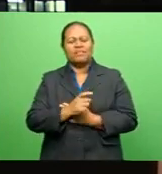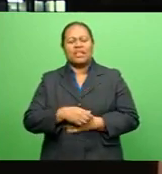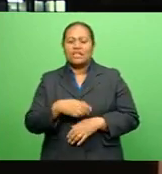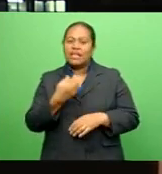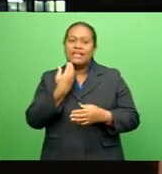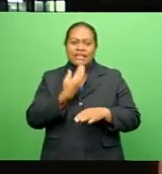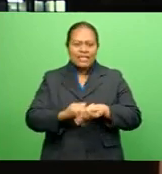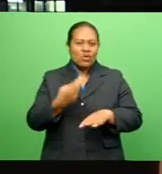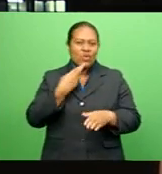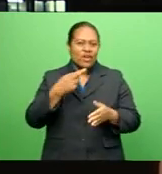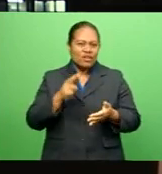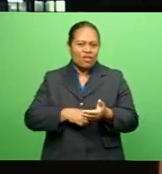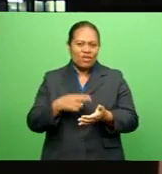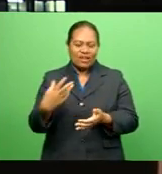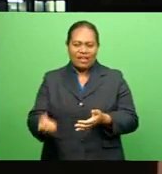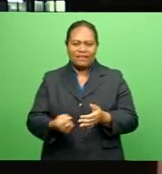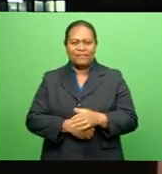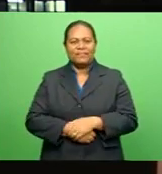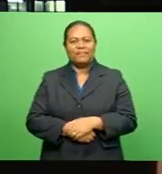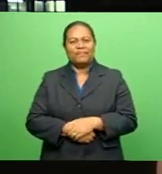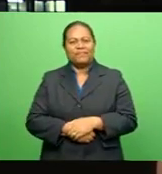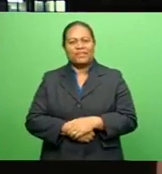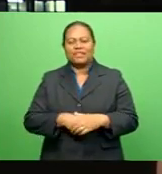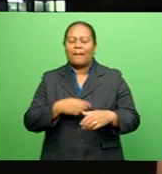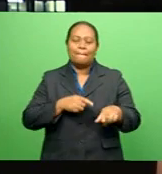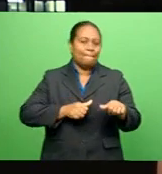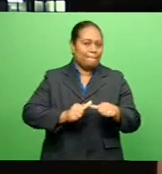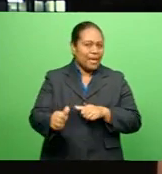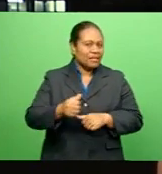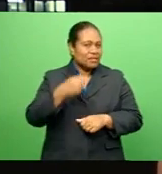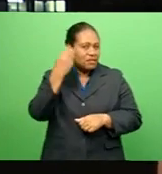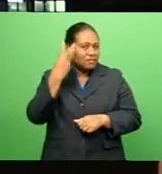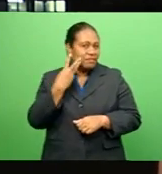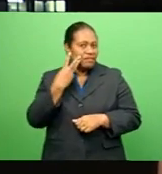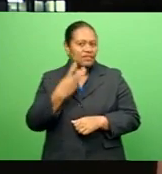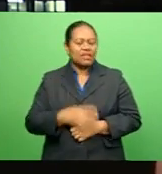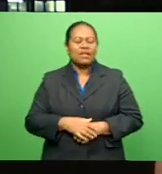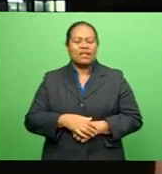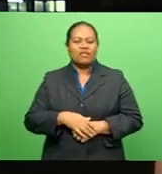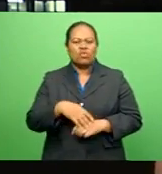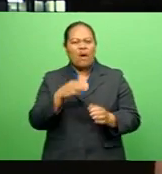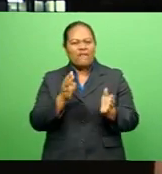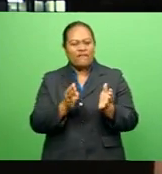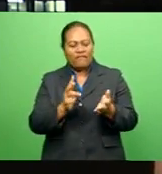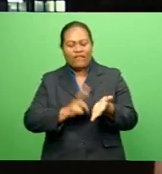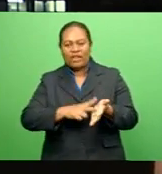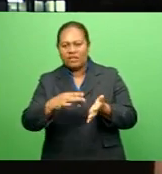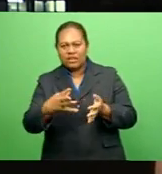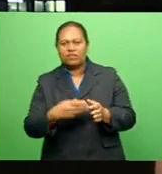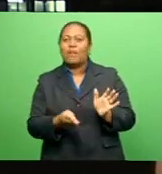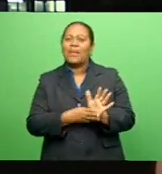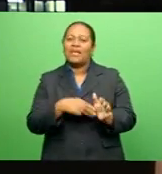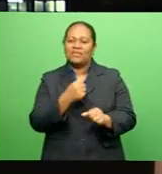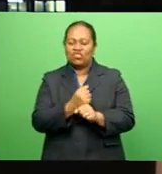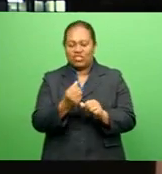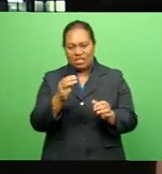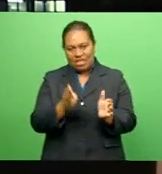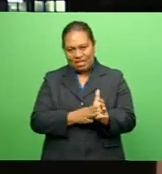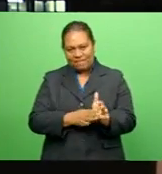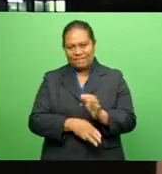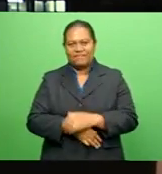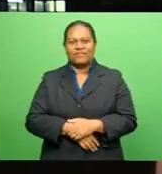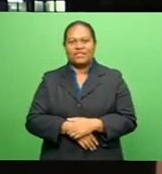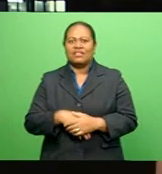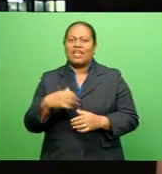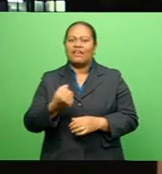new records in their respective events The Best Female Athlete was given to Veronica Matteo Of Mahatma Gandhi Memorial School Who